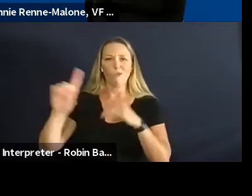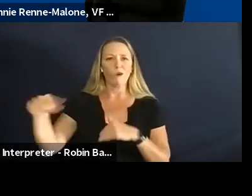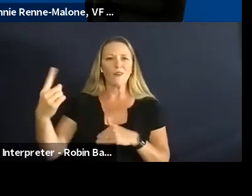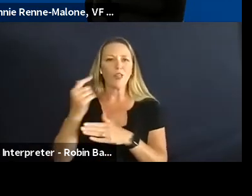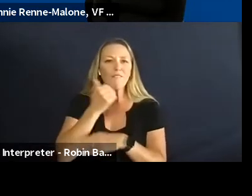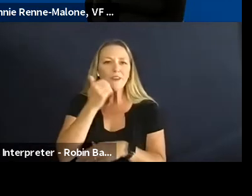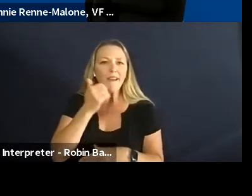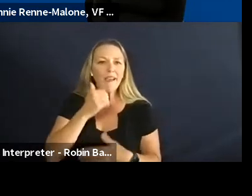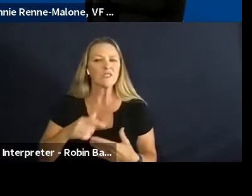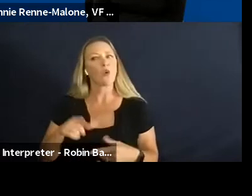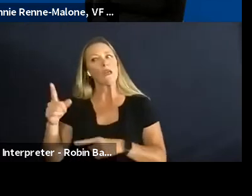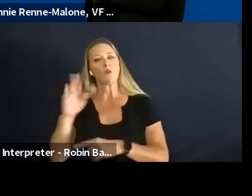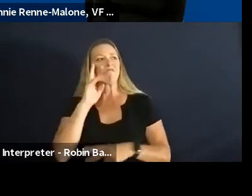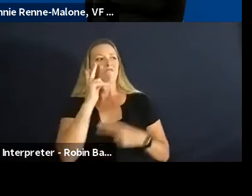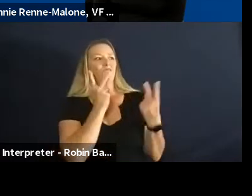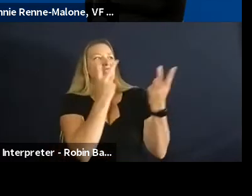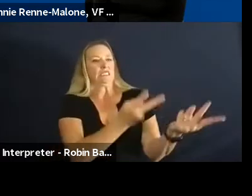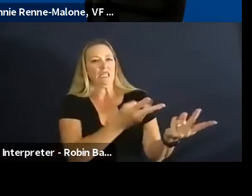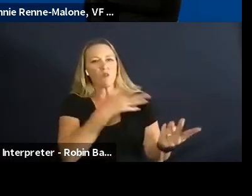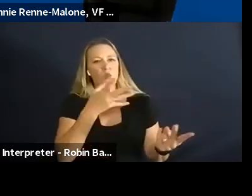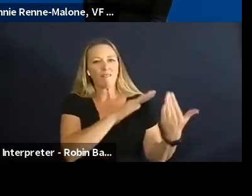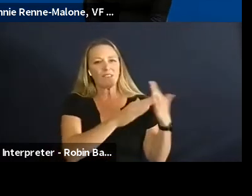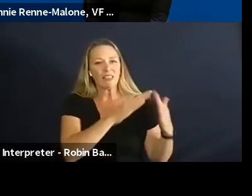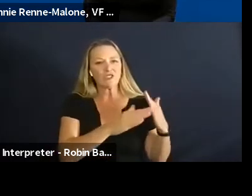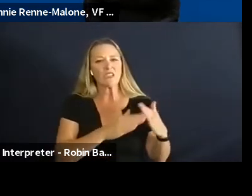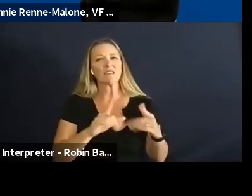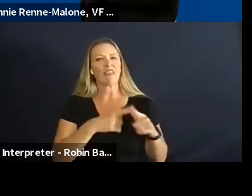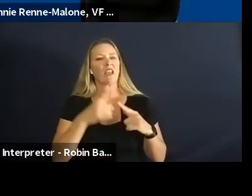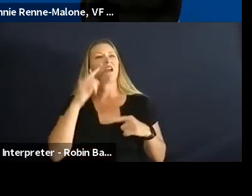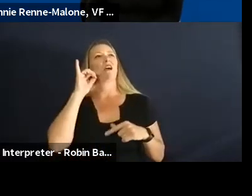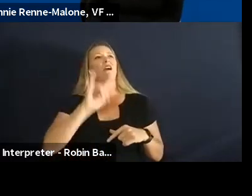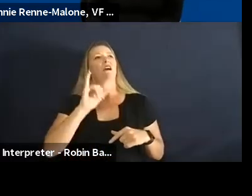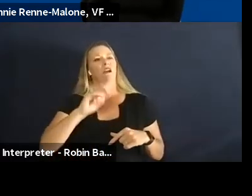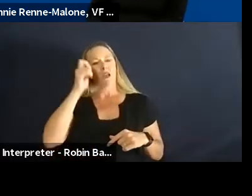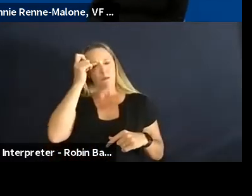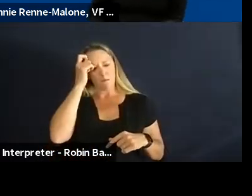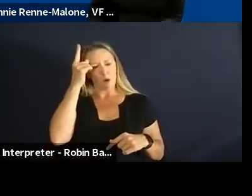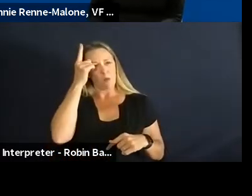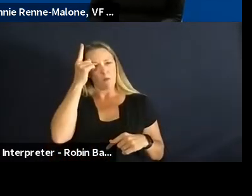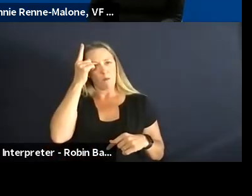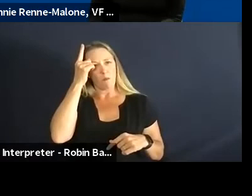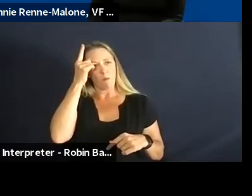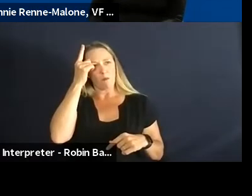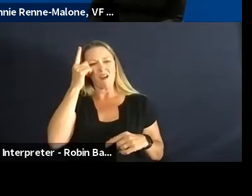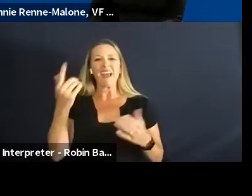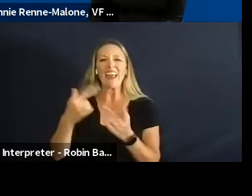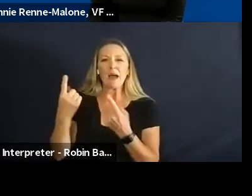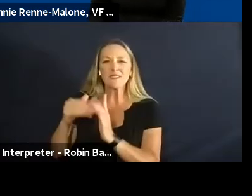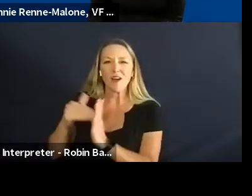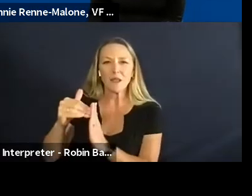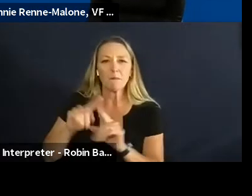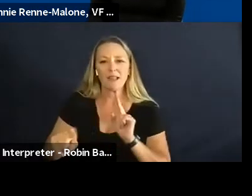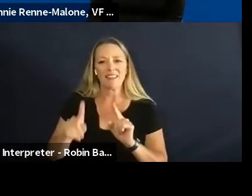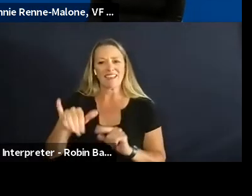villages he had this you know epiphany which a lot of social entrepreneurs do but sometimes it's it's just kind of how they're built